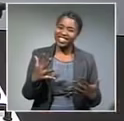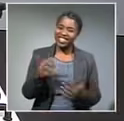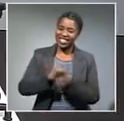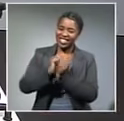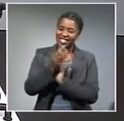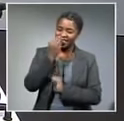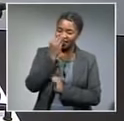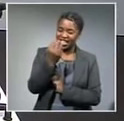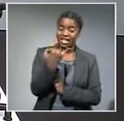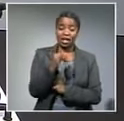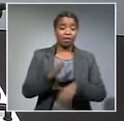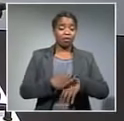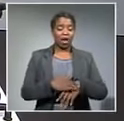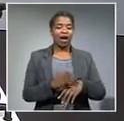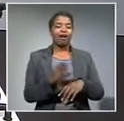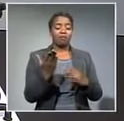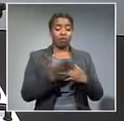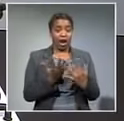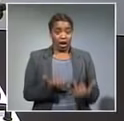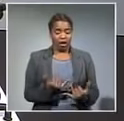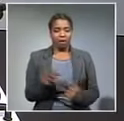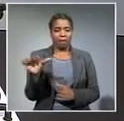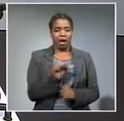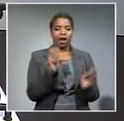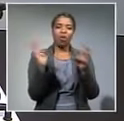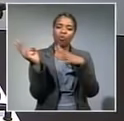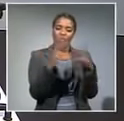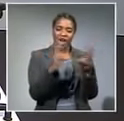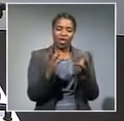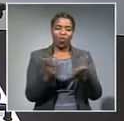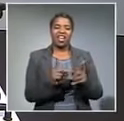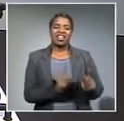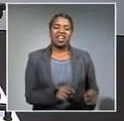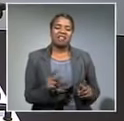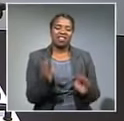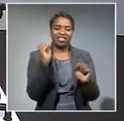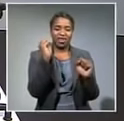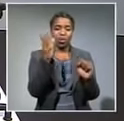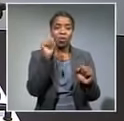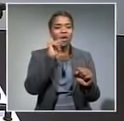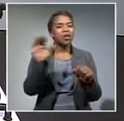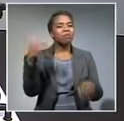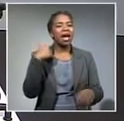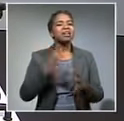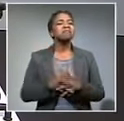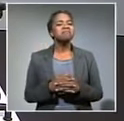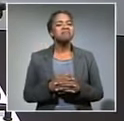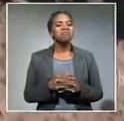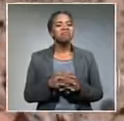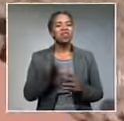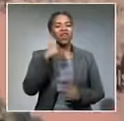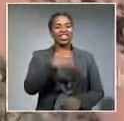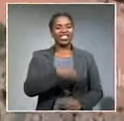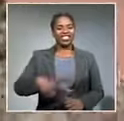Still ahead on E! News, we've got all your weather. We've got Canada standing by in Cape Town. And then, the fresh prince,